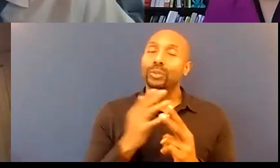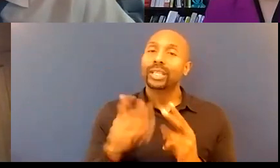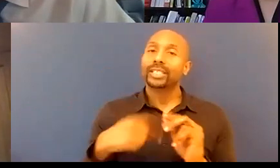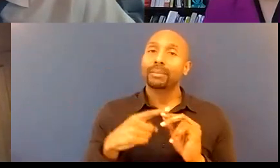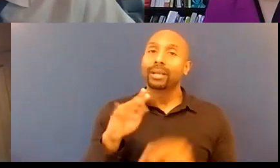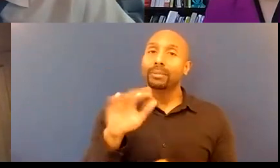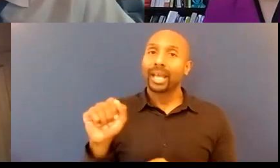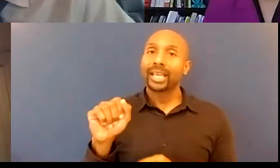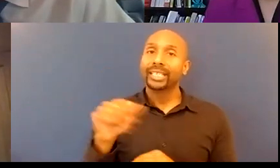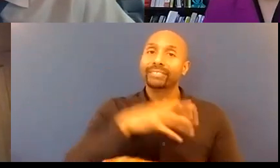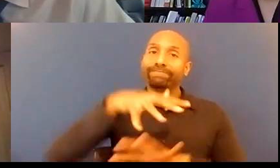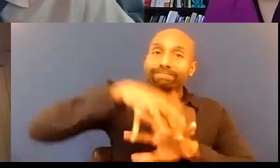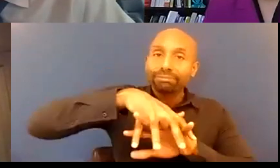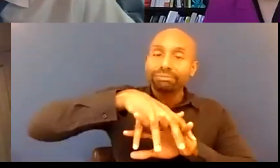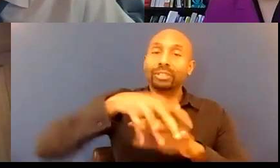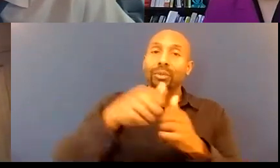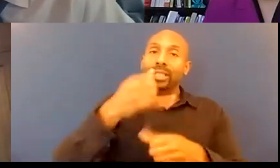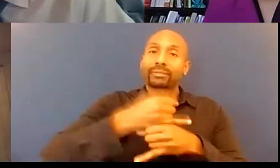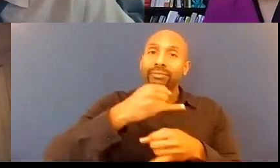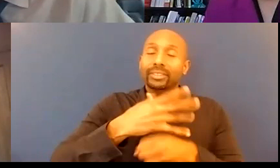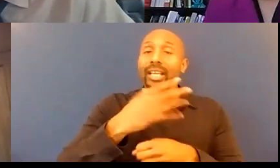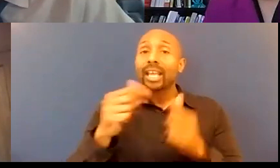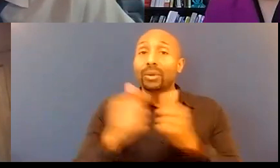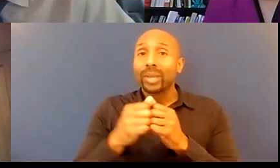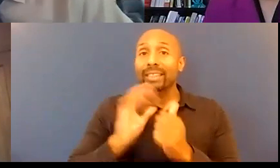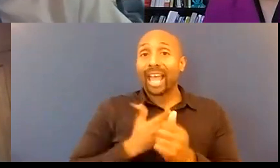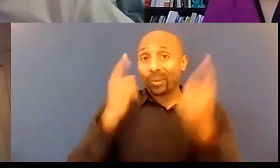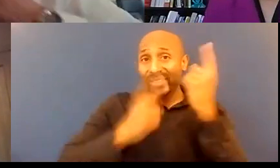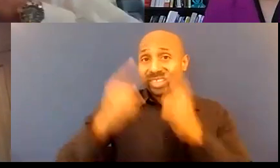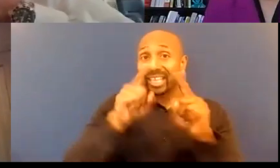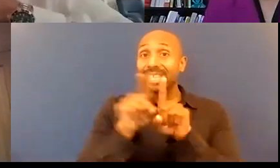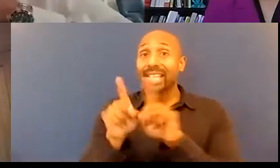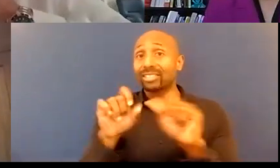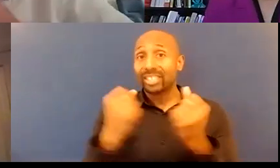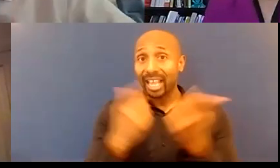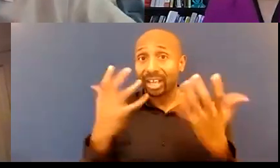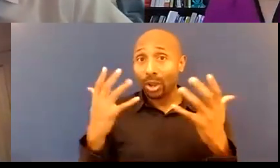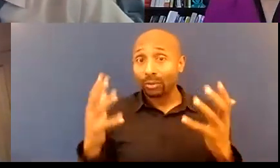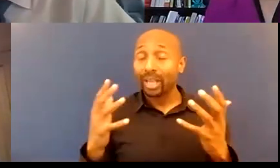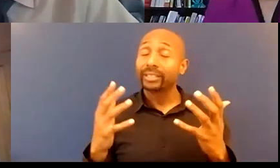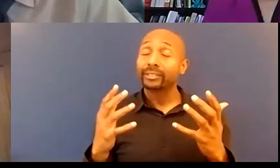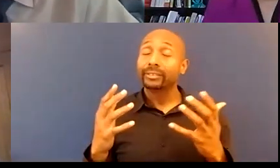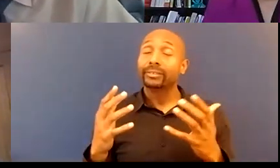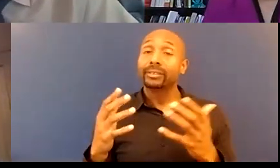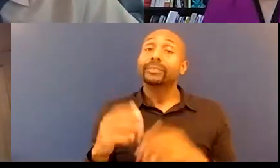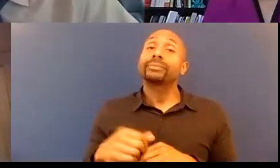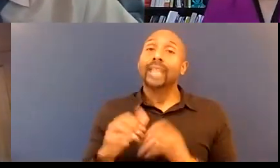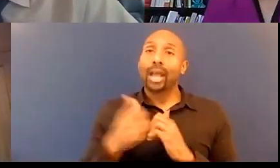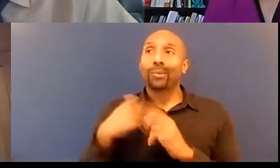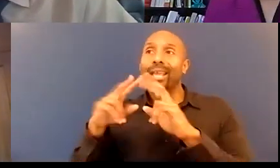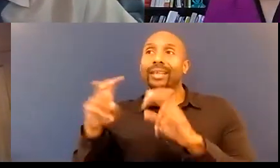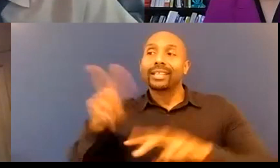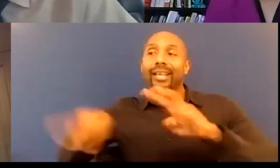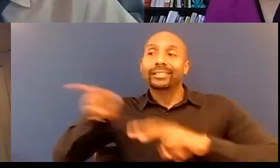in you know our our kind of our thought process in the way that we assess you know community not just the police but again this is